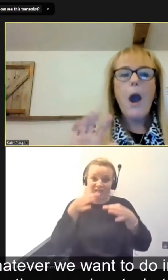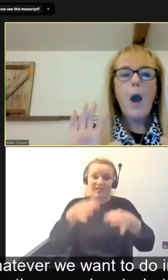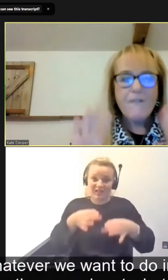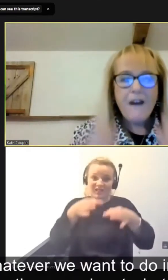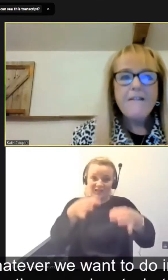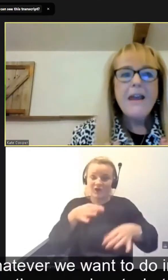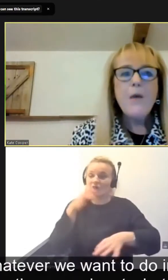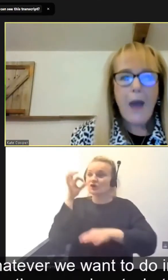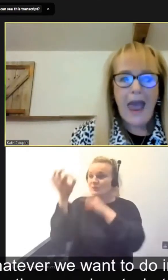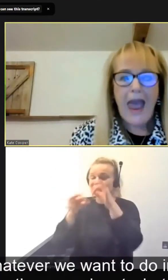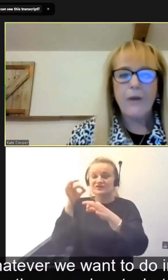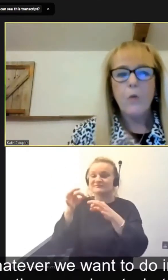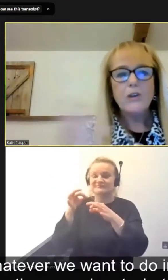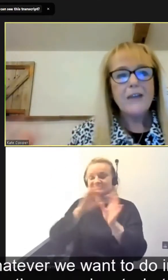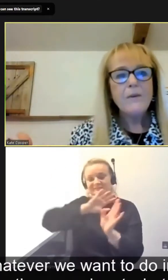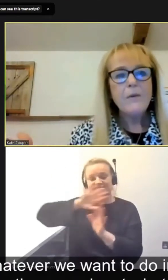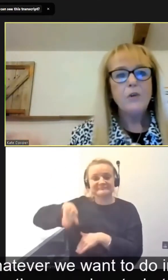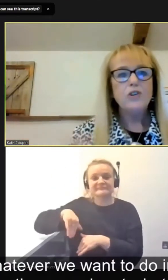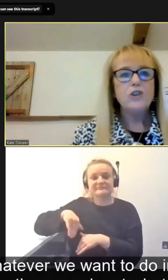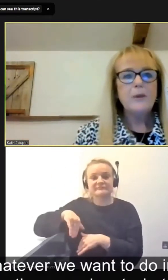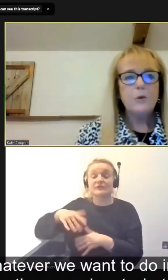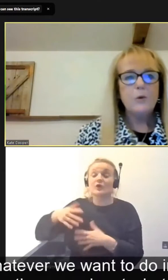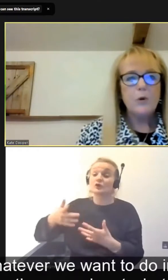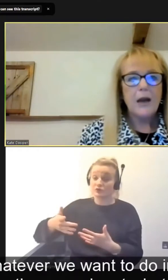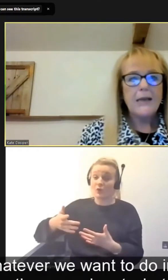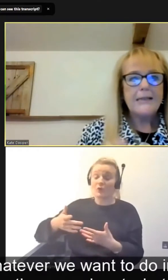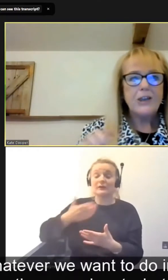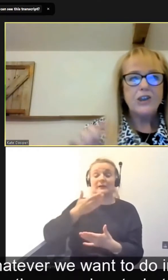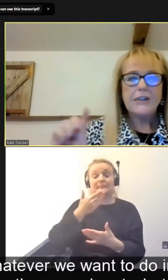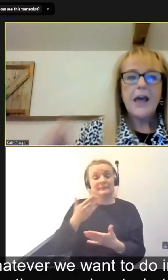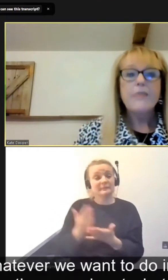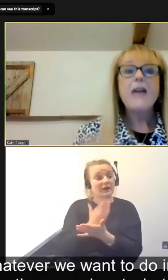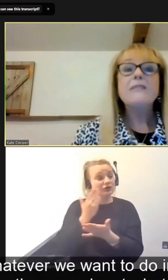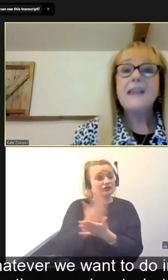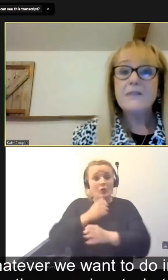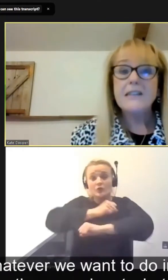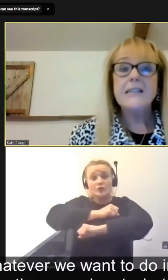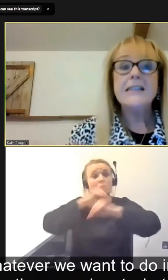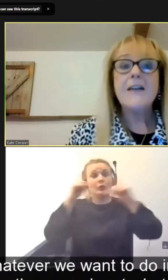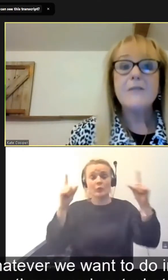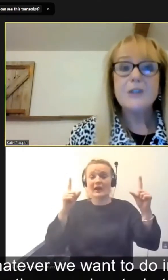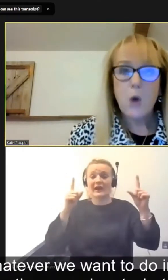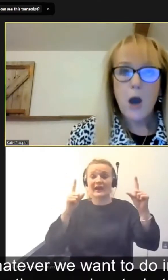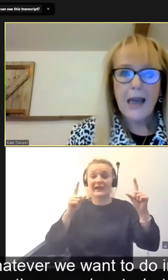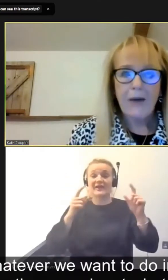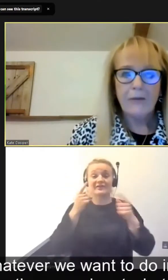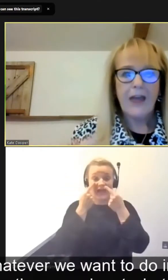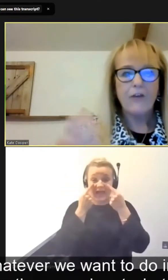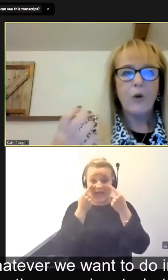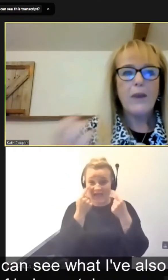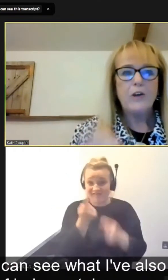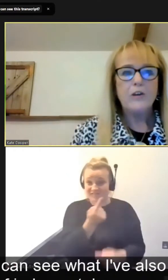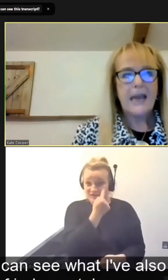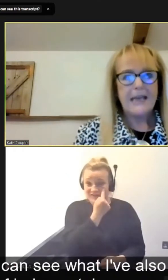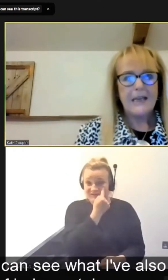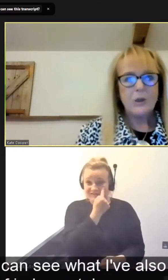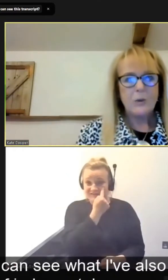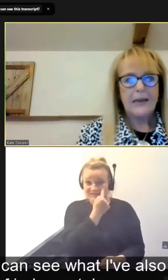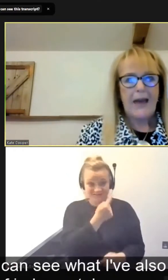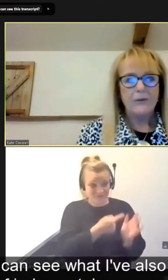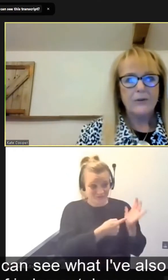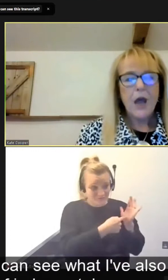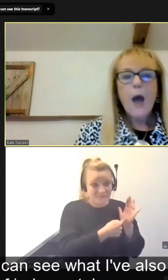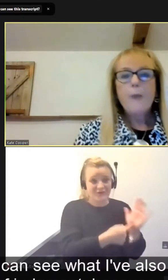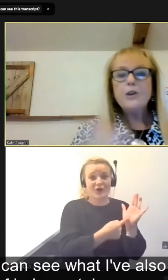very aware that whatever we want to do in organizations, there is evidence, there is work out there that we could take